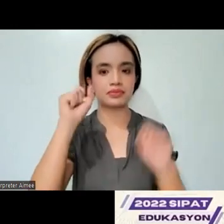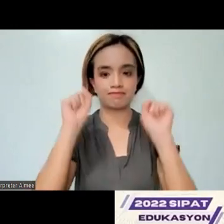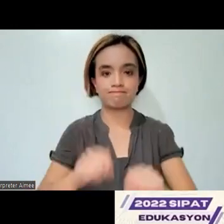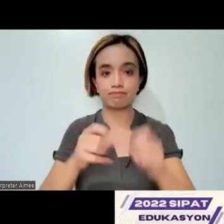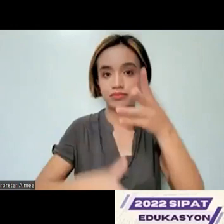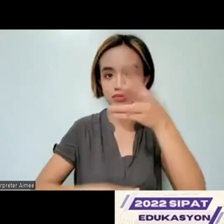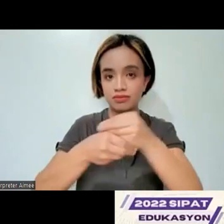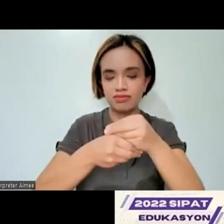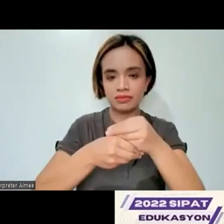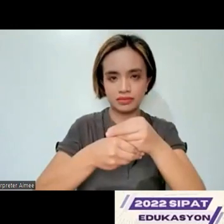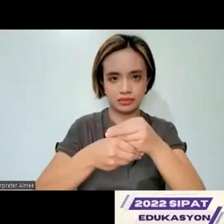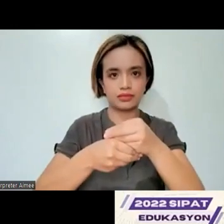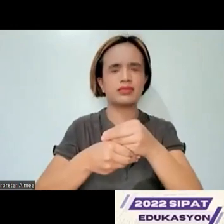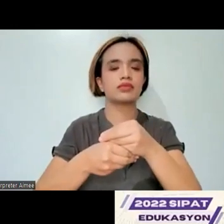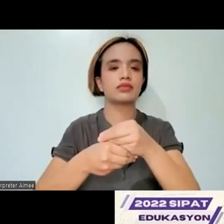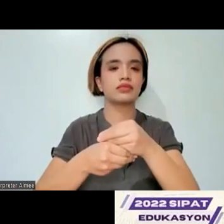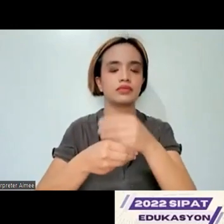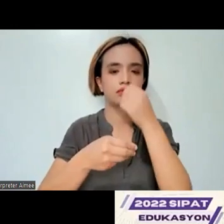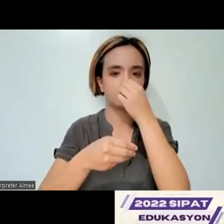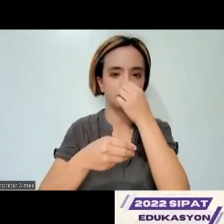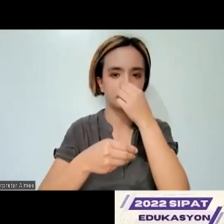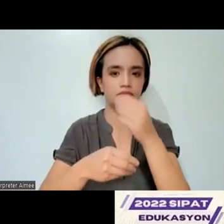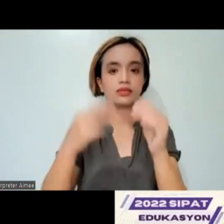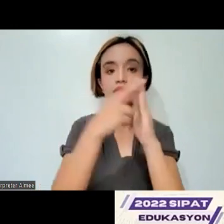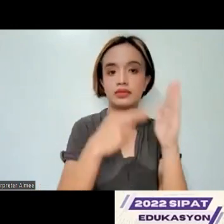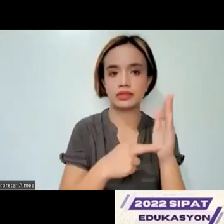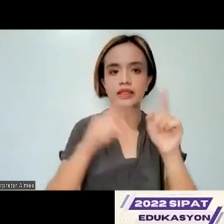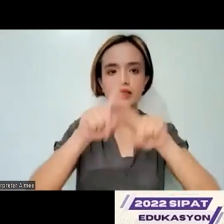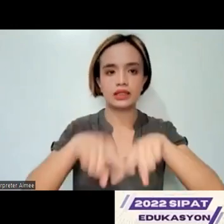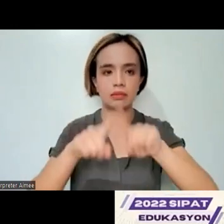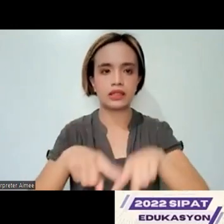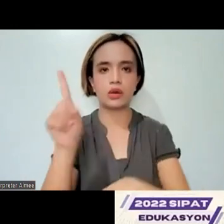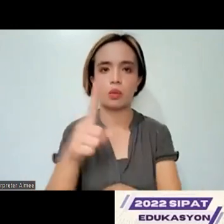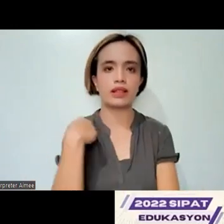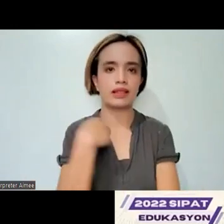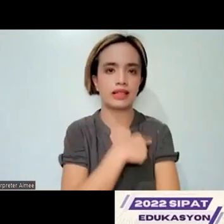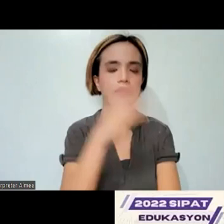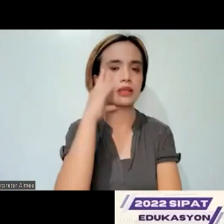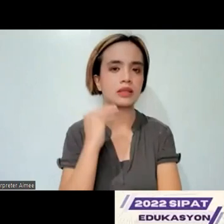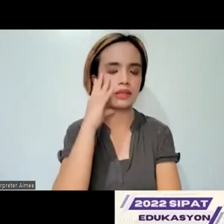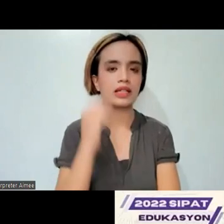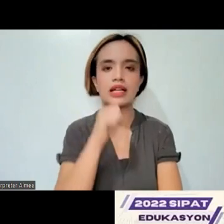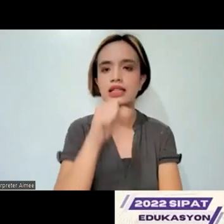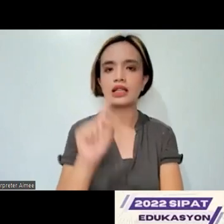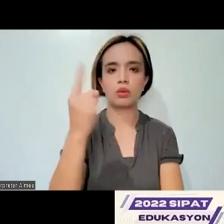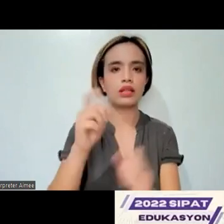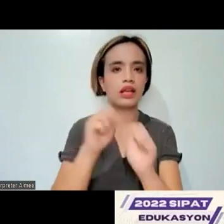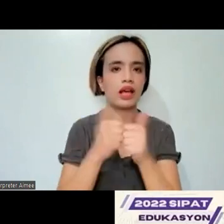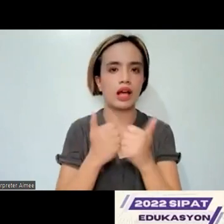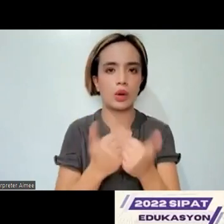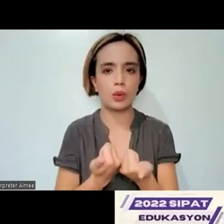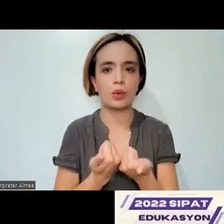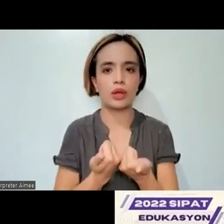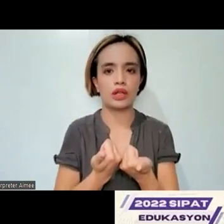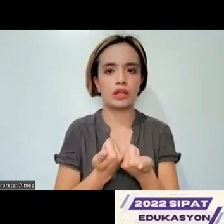to the protocols based on what we have experienced, not just with how I administered